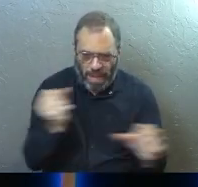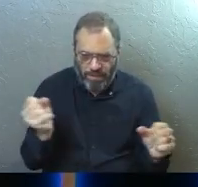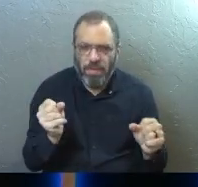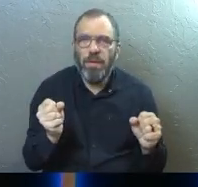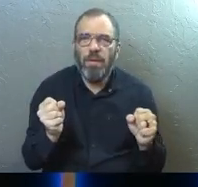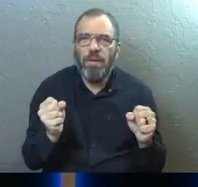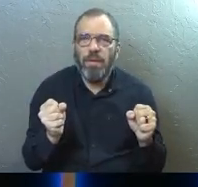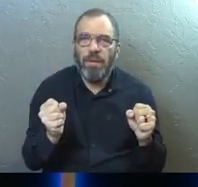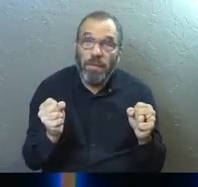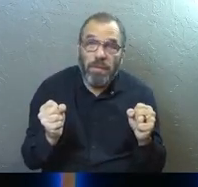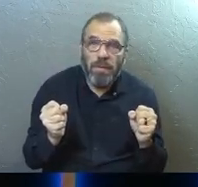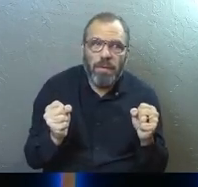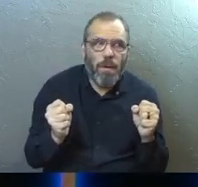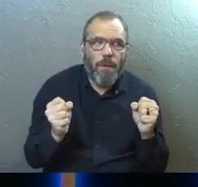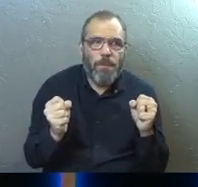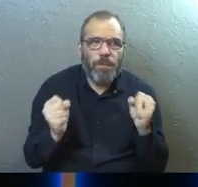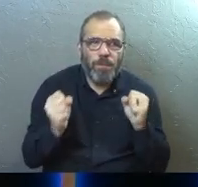saved